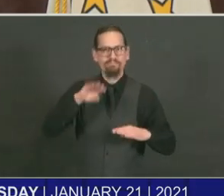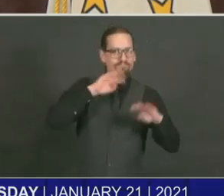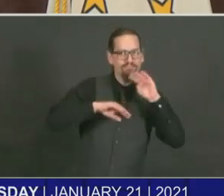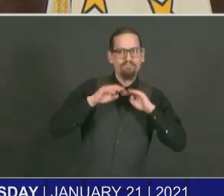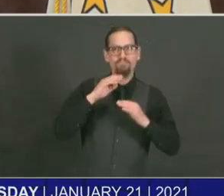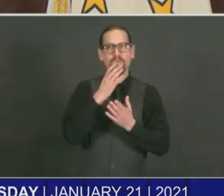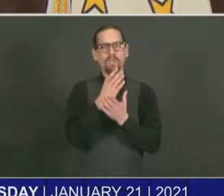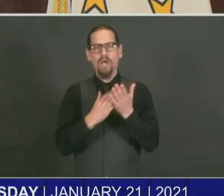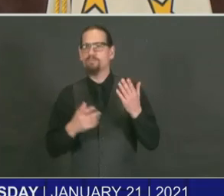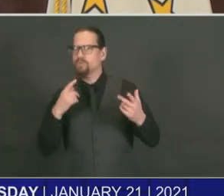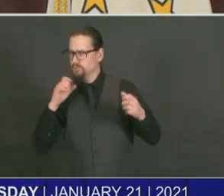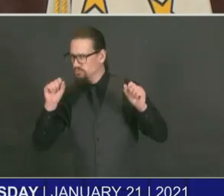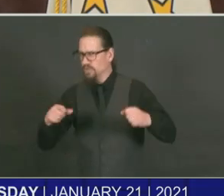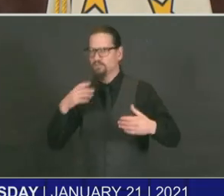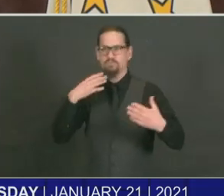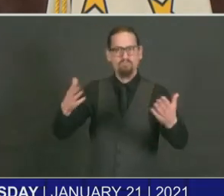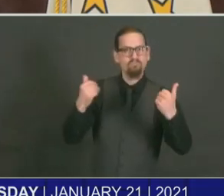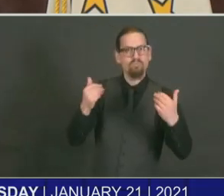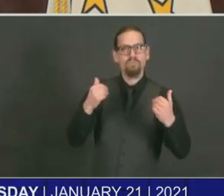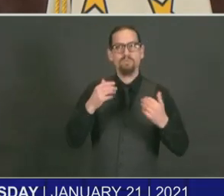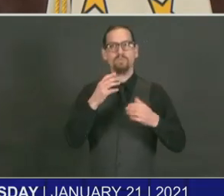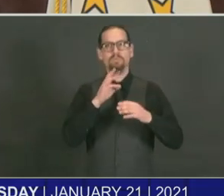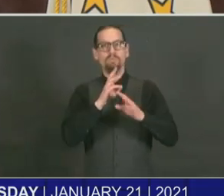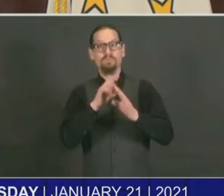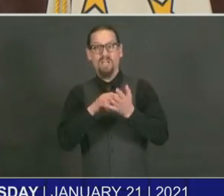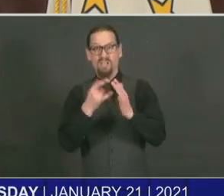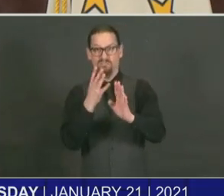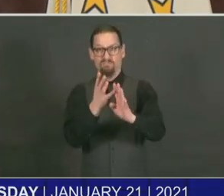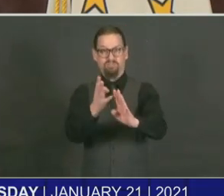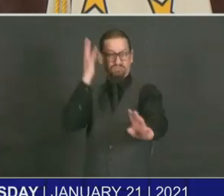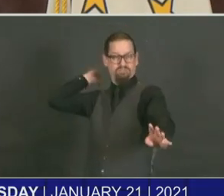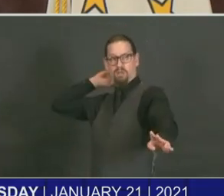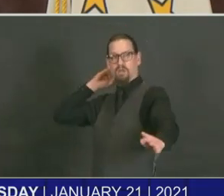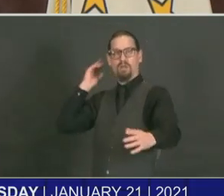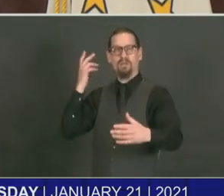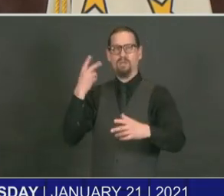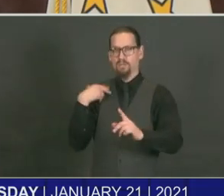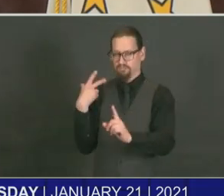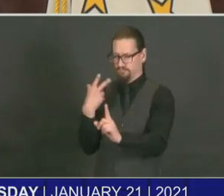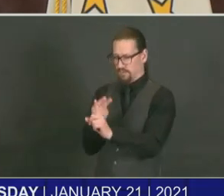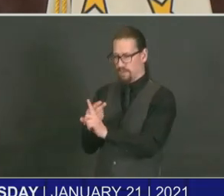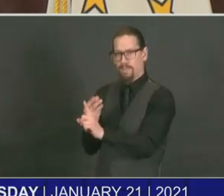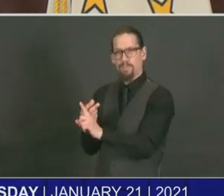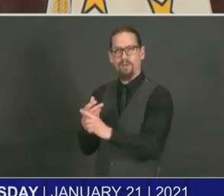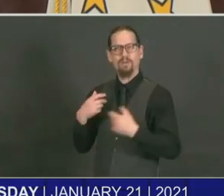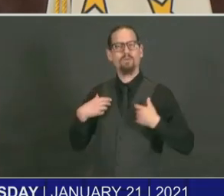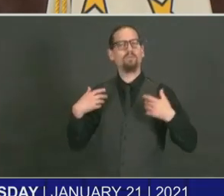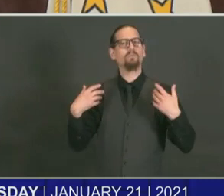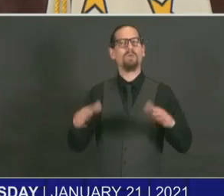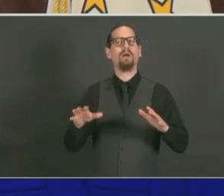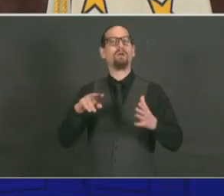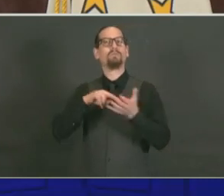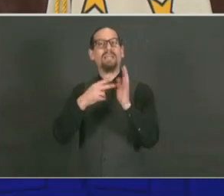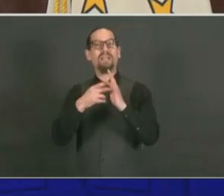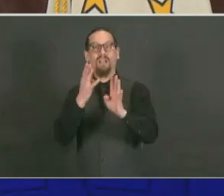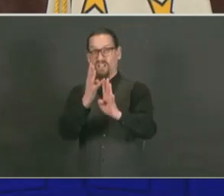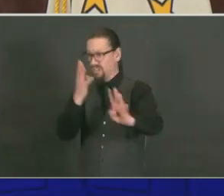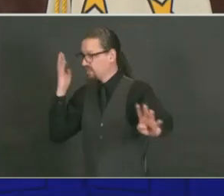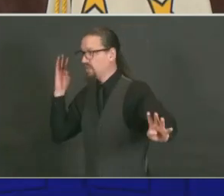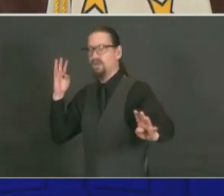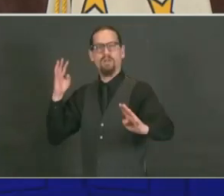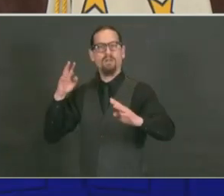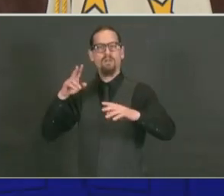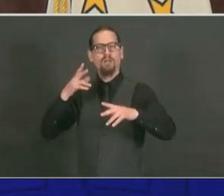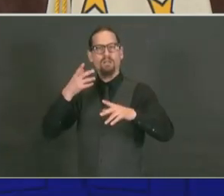frustration, including long lines and crowds, which we're obviously trying to avoid during this pandemic. The other example is healthcare providers.